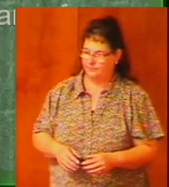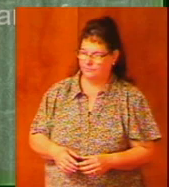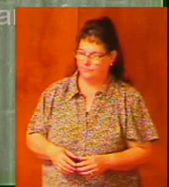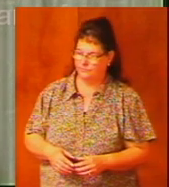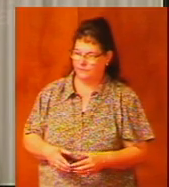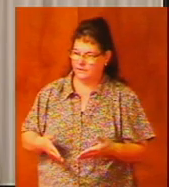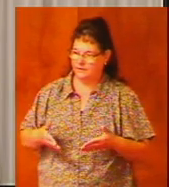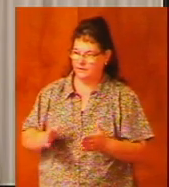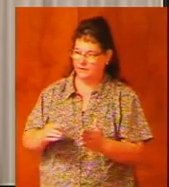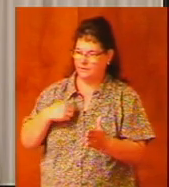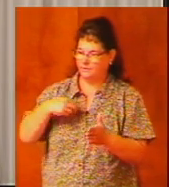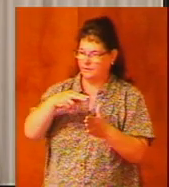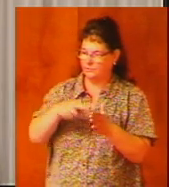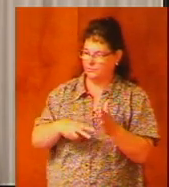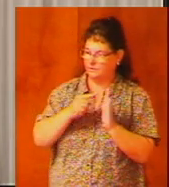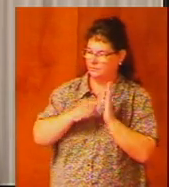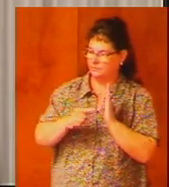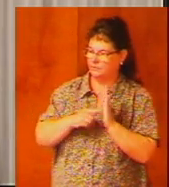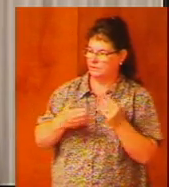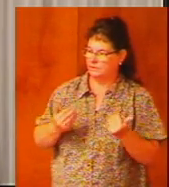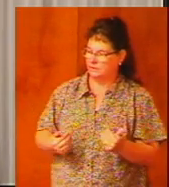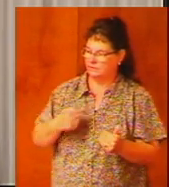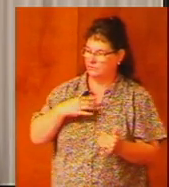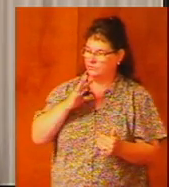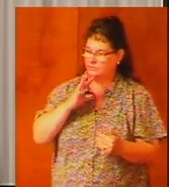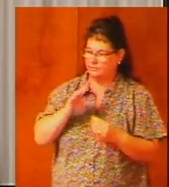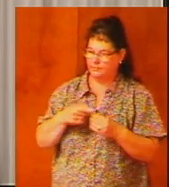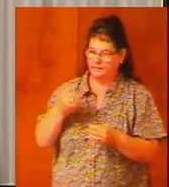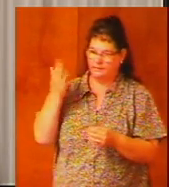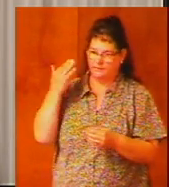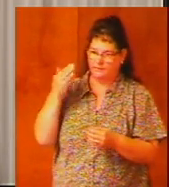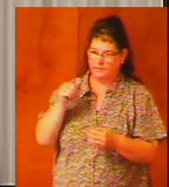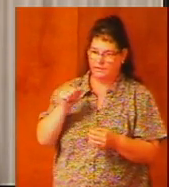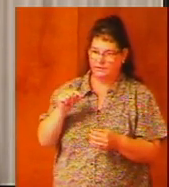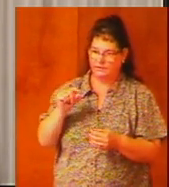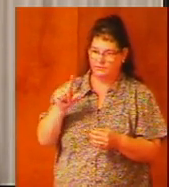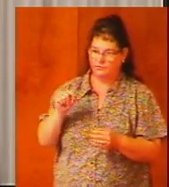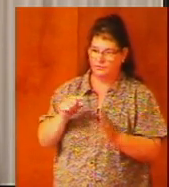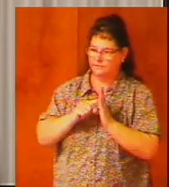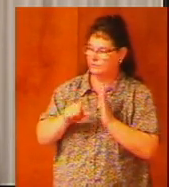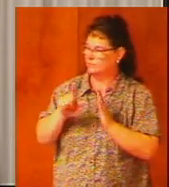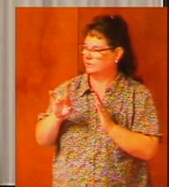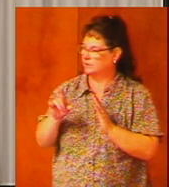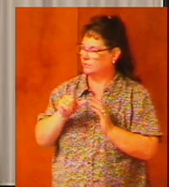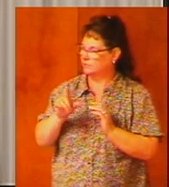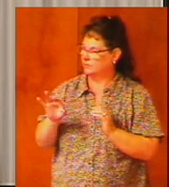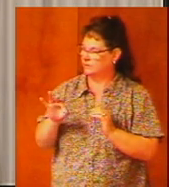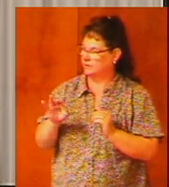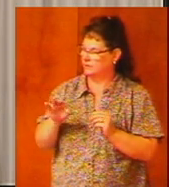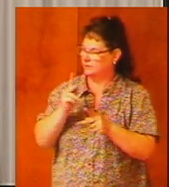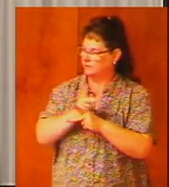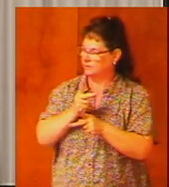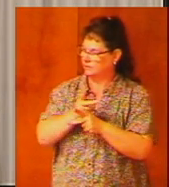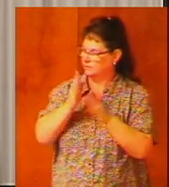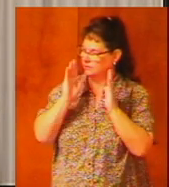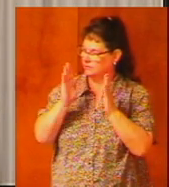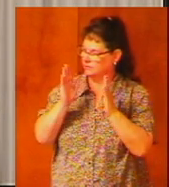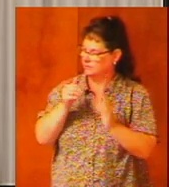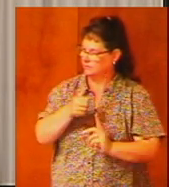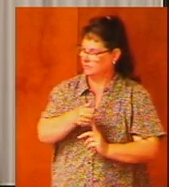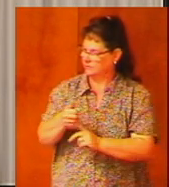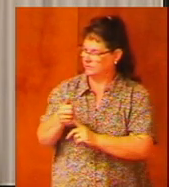let me read the passage now that I alluded to a moment ago Acts 20 verse 28 and 29 therefore take heed to yourselves